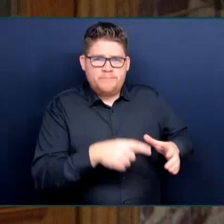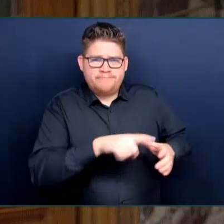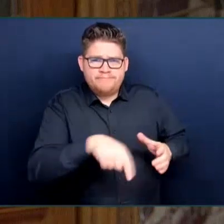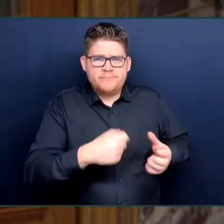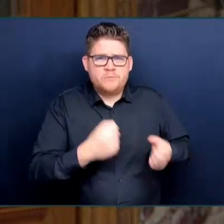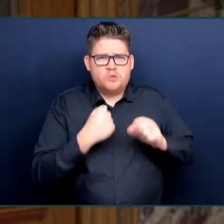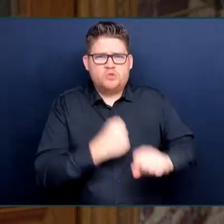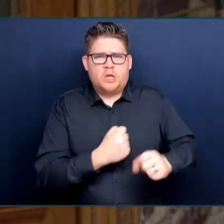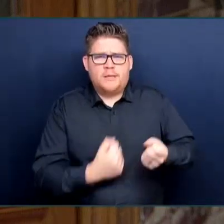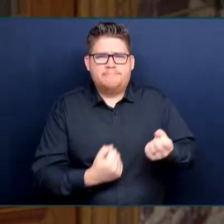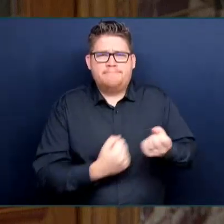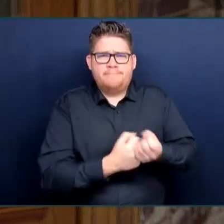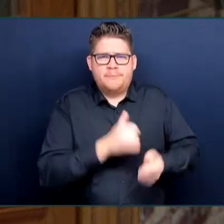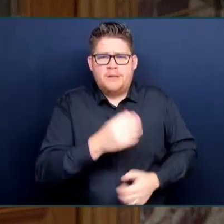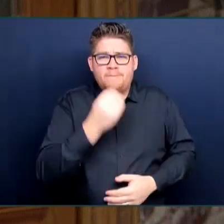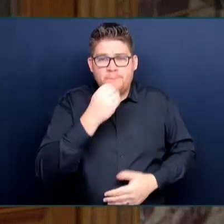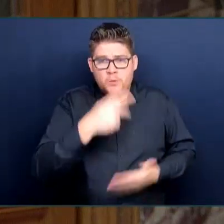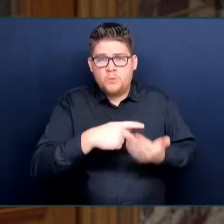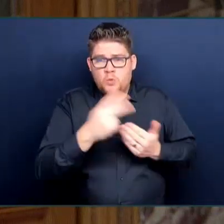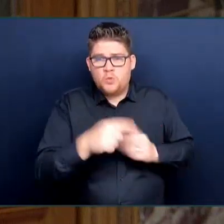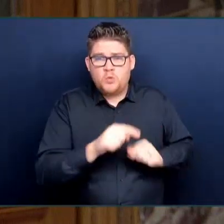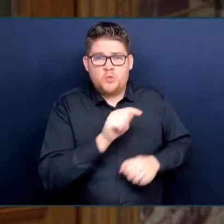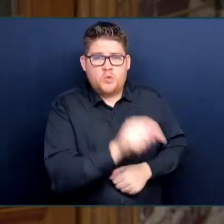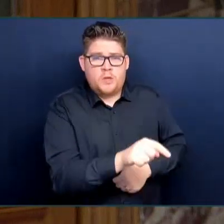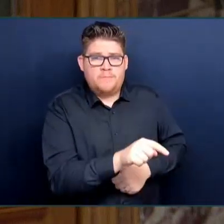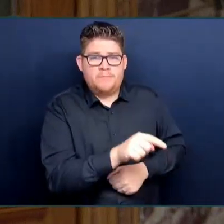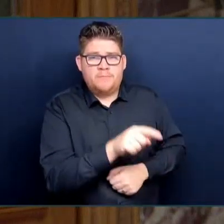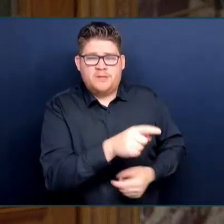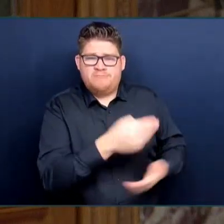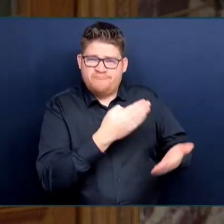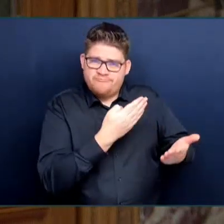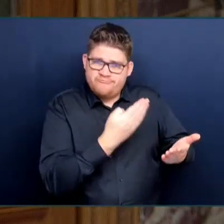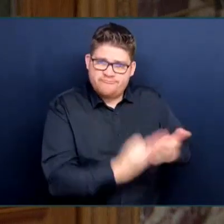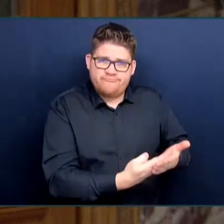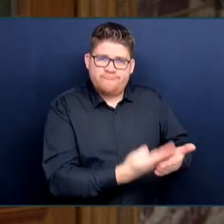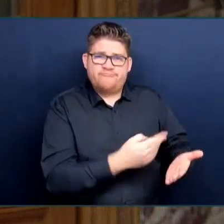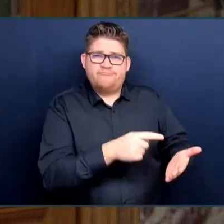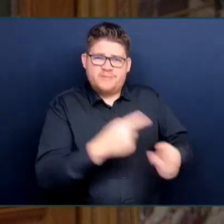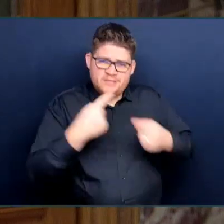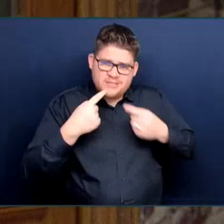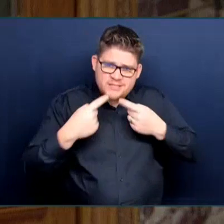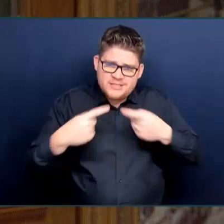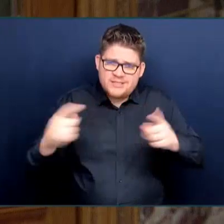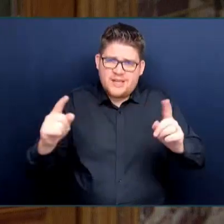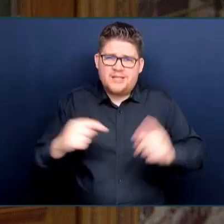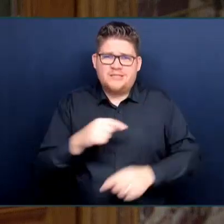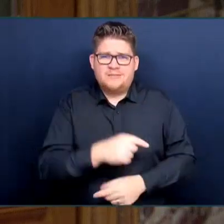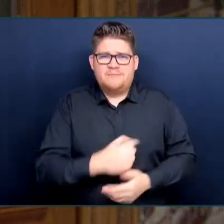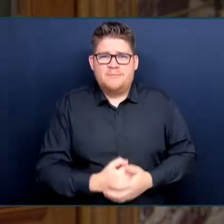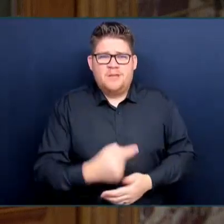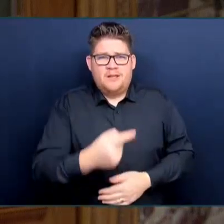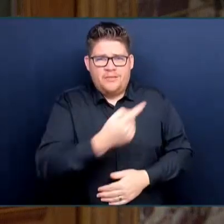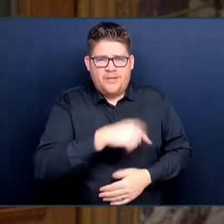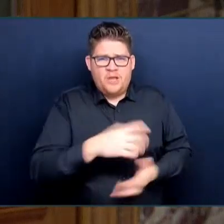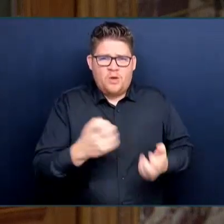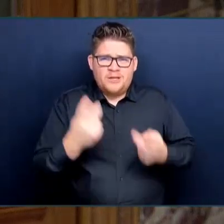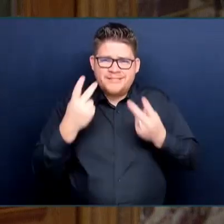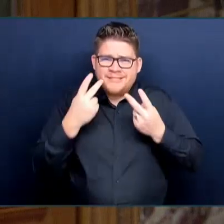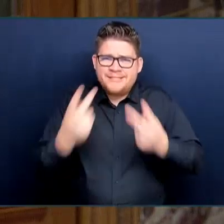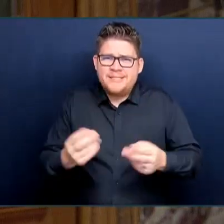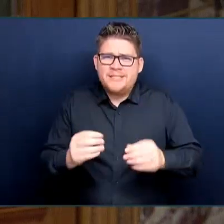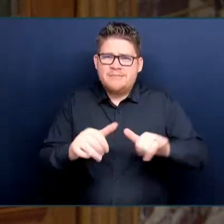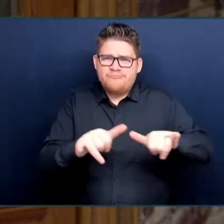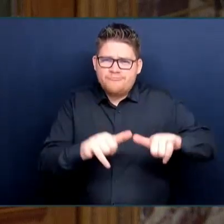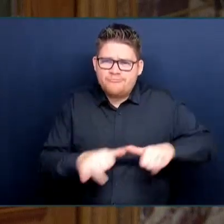overall participants feel that a universal school food system would address a range of personal, financial and social needs for